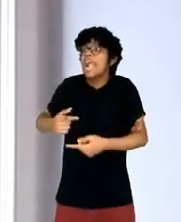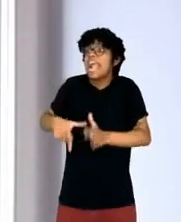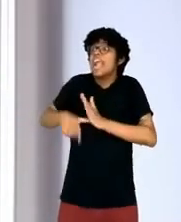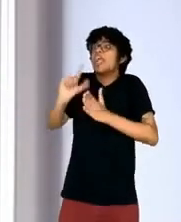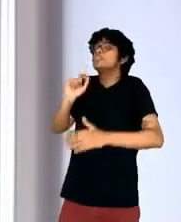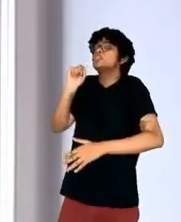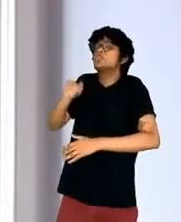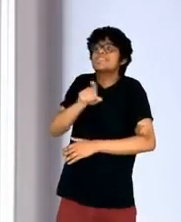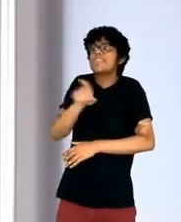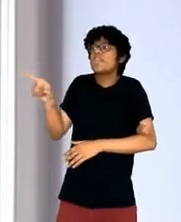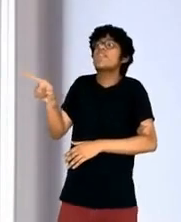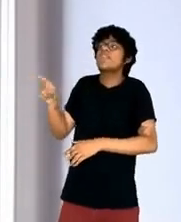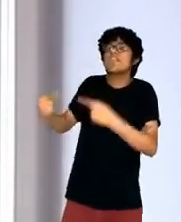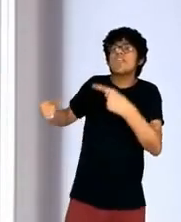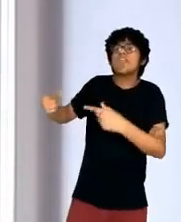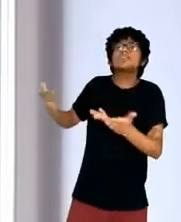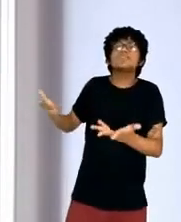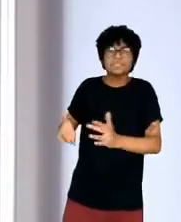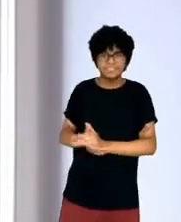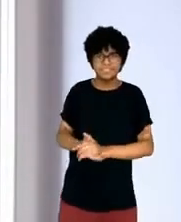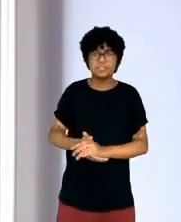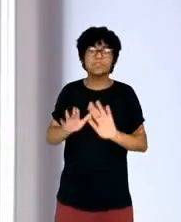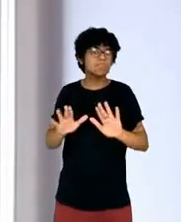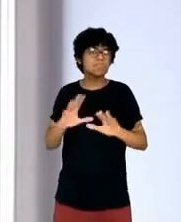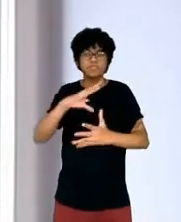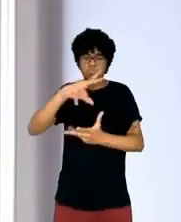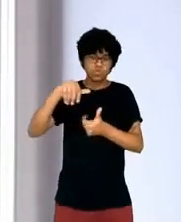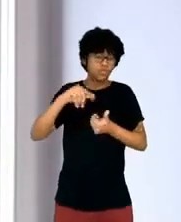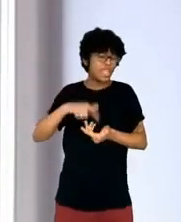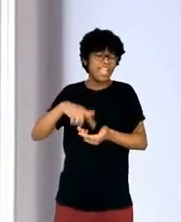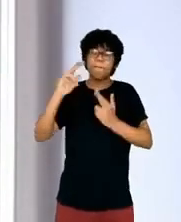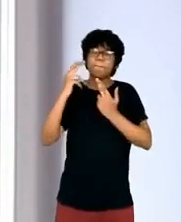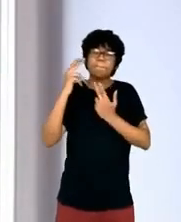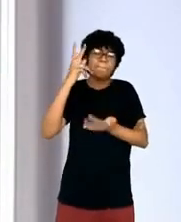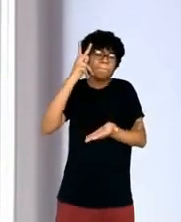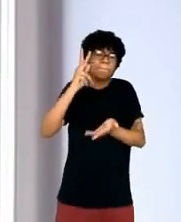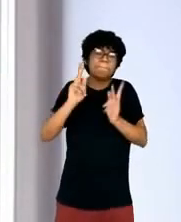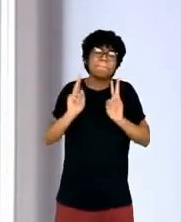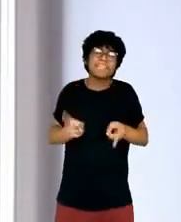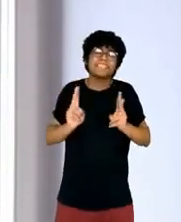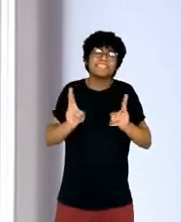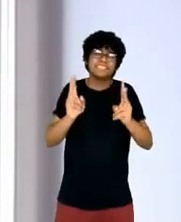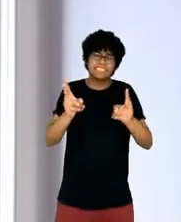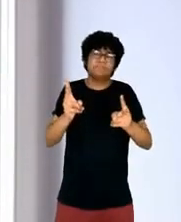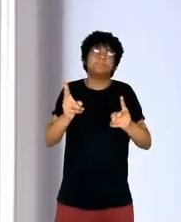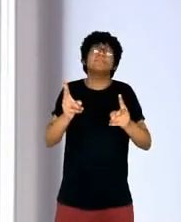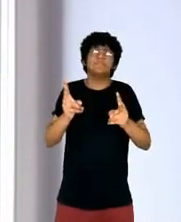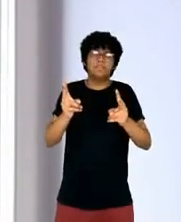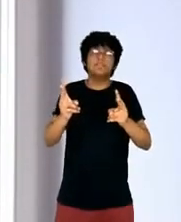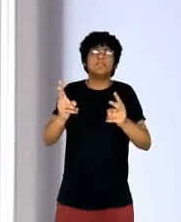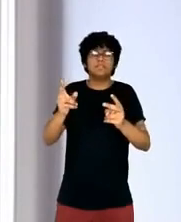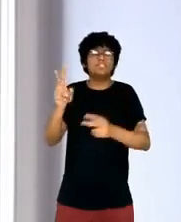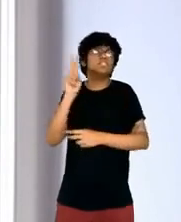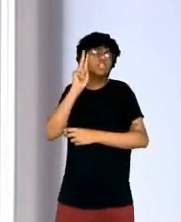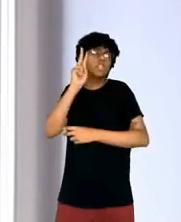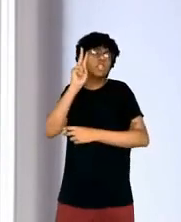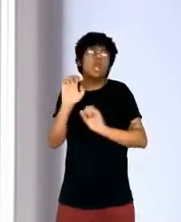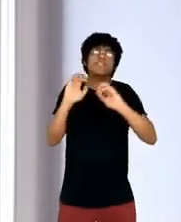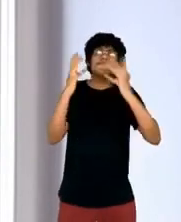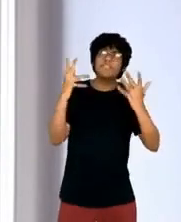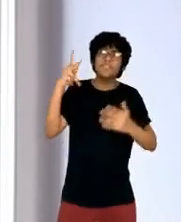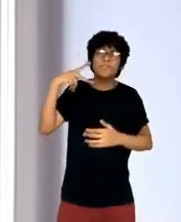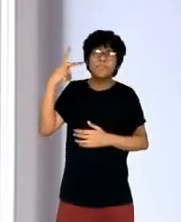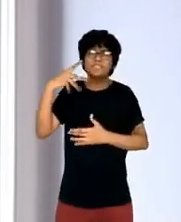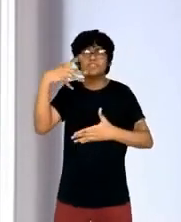national stories and same political events in the country. It makes sense to think that way. But as